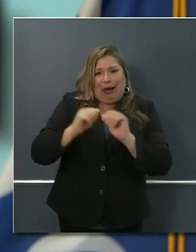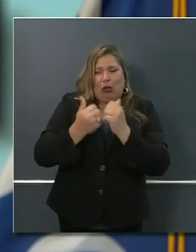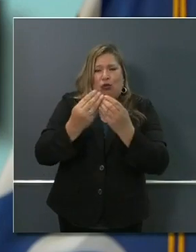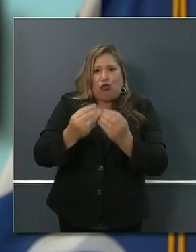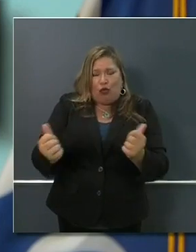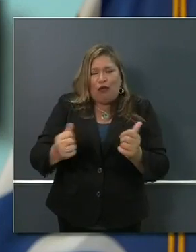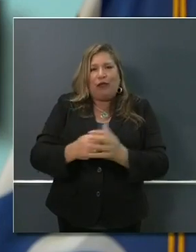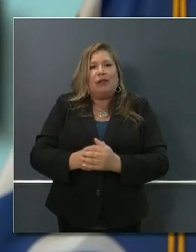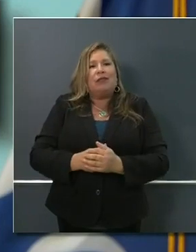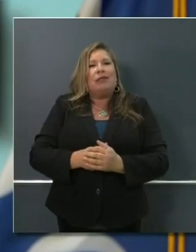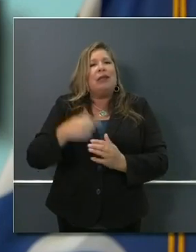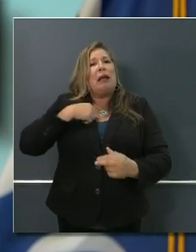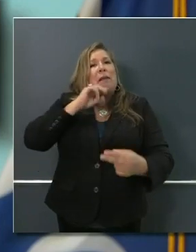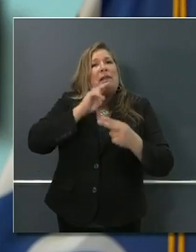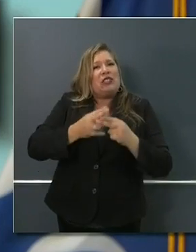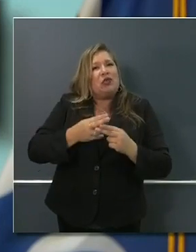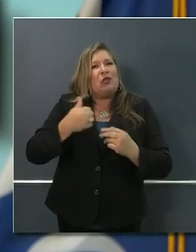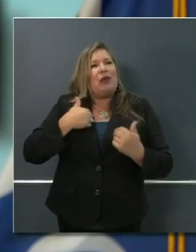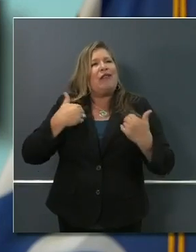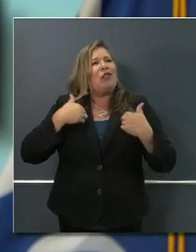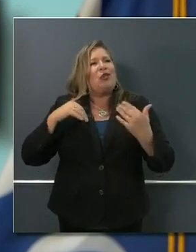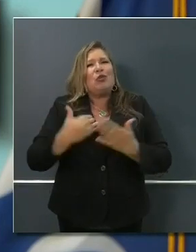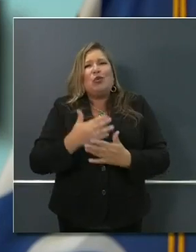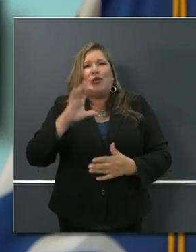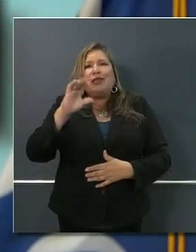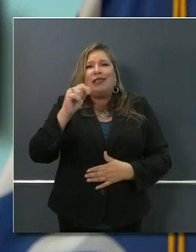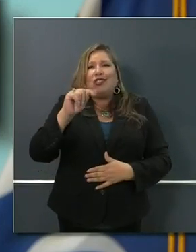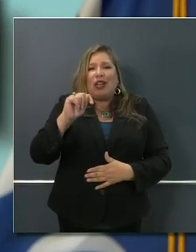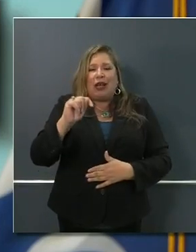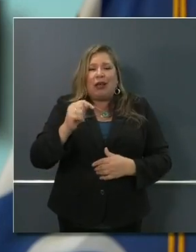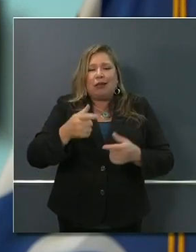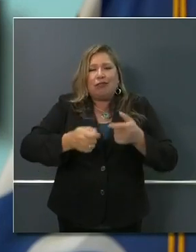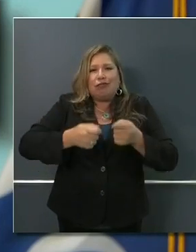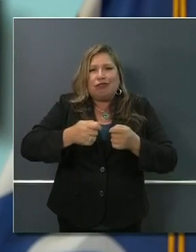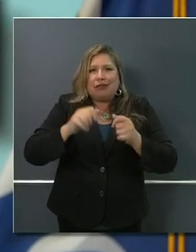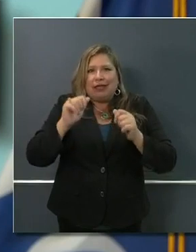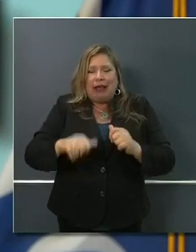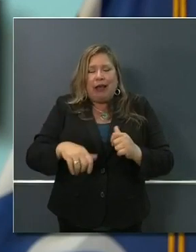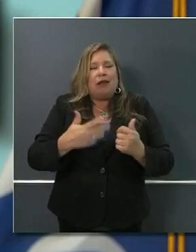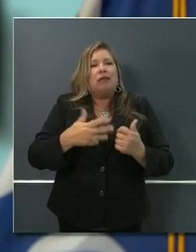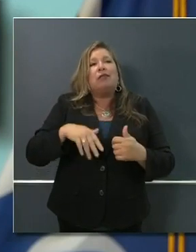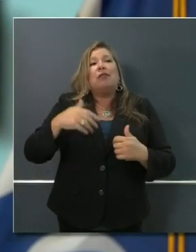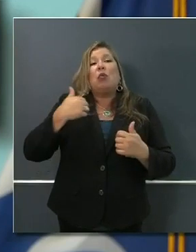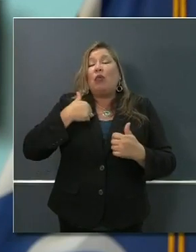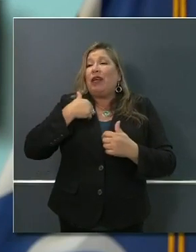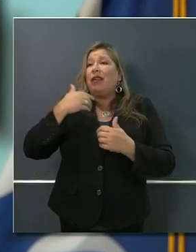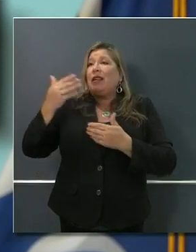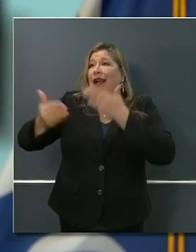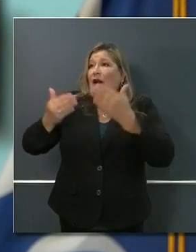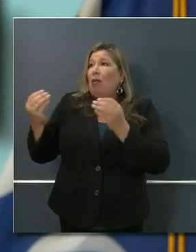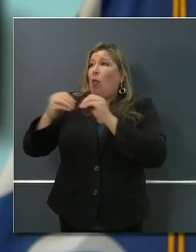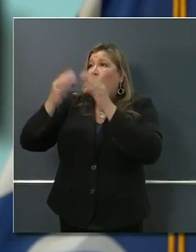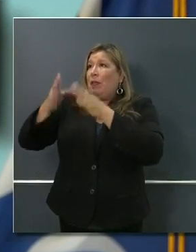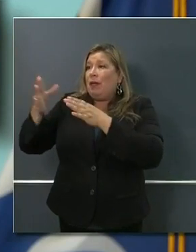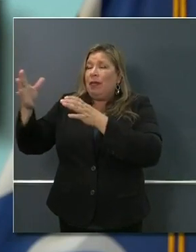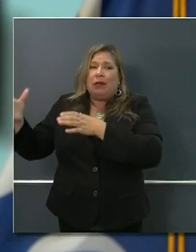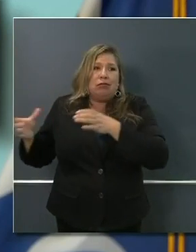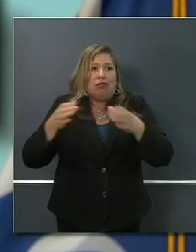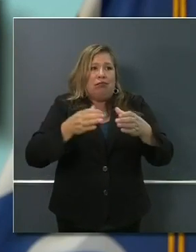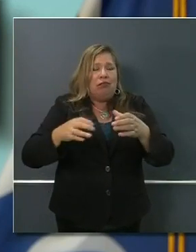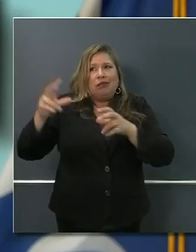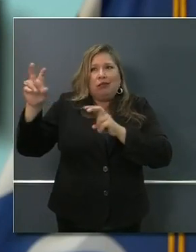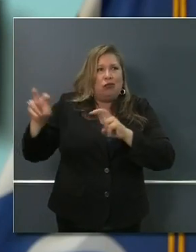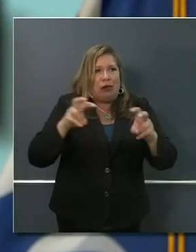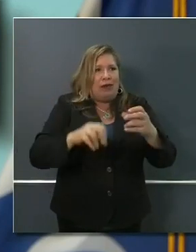technology. I talked about the 1,340 people that we hired and repurposed to help support the call volume, the extension of the